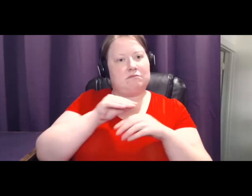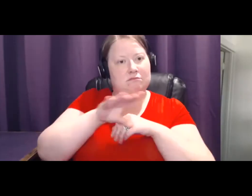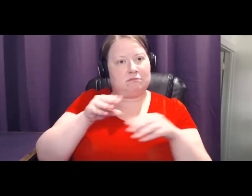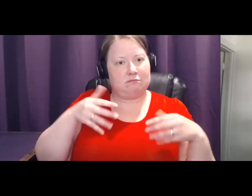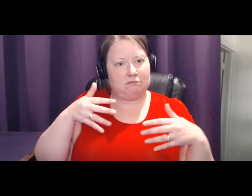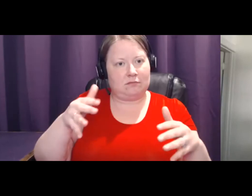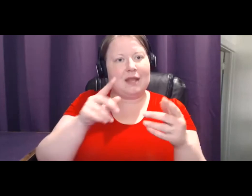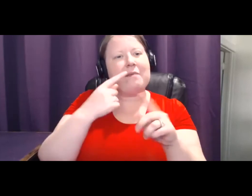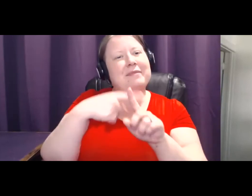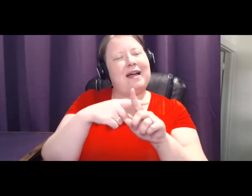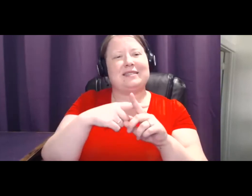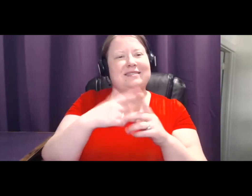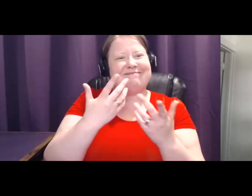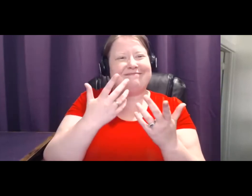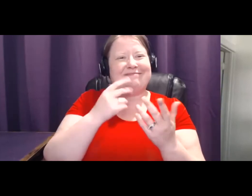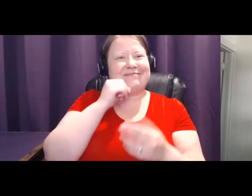cosmetic outcome.